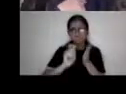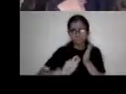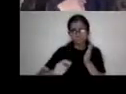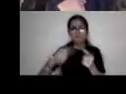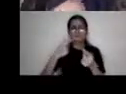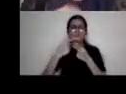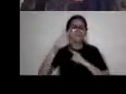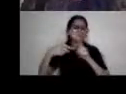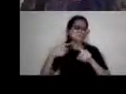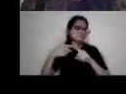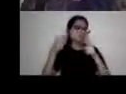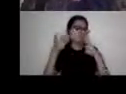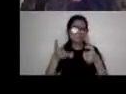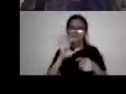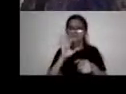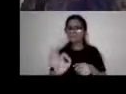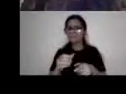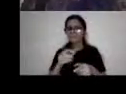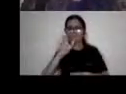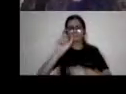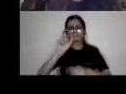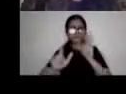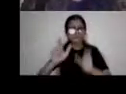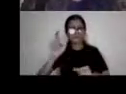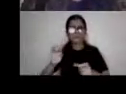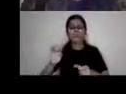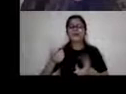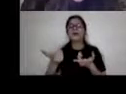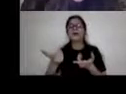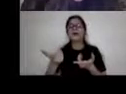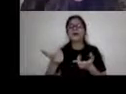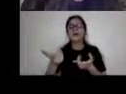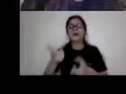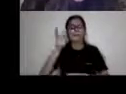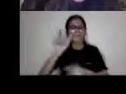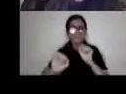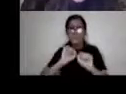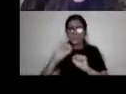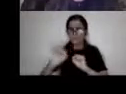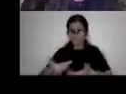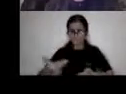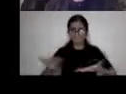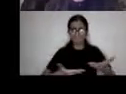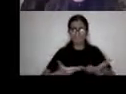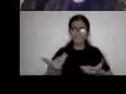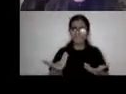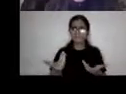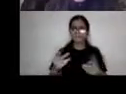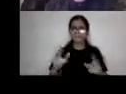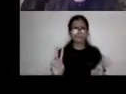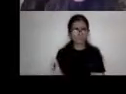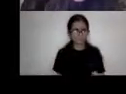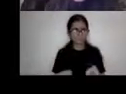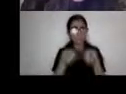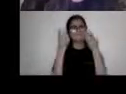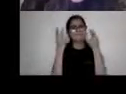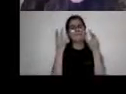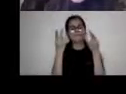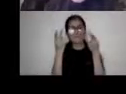uh, the fact that people with OCD, for example, uh, those behaviors that were seen as non-productive and, uh,